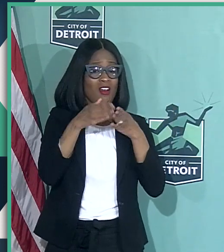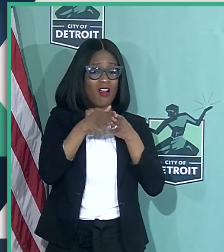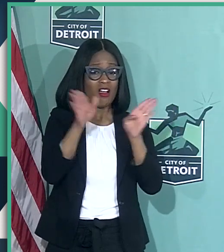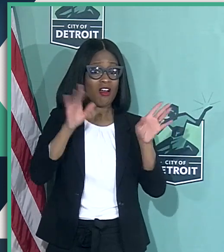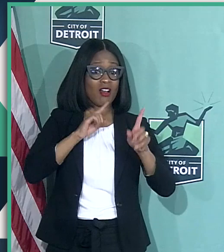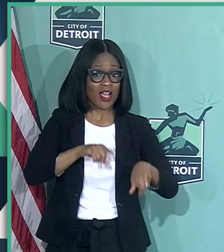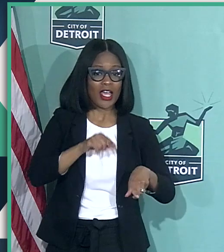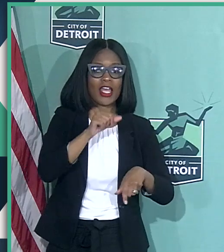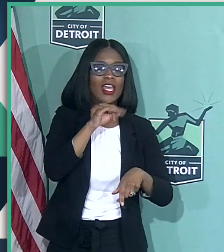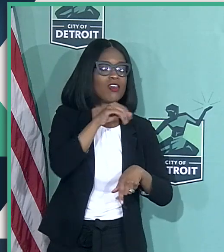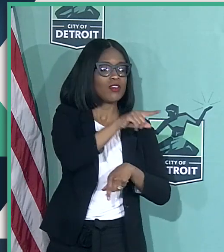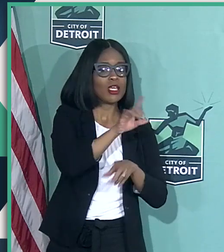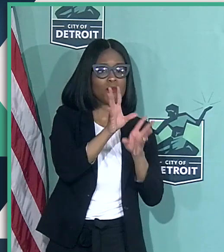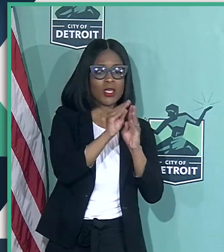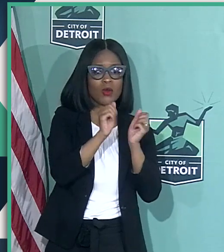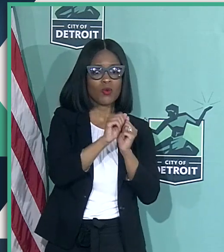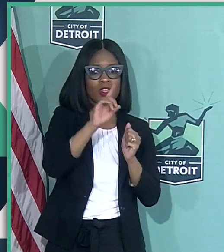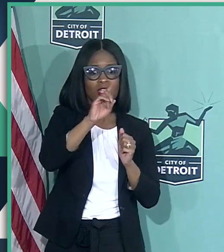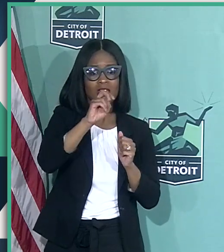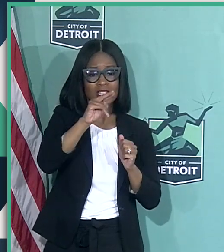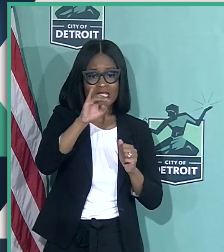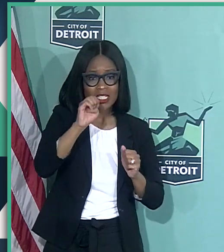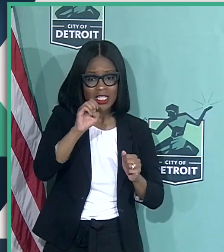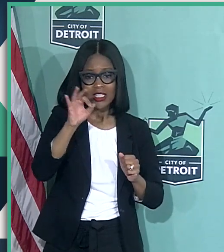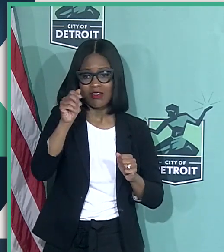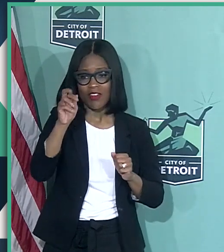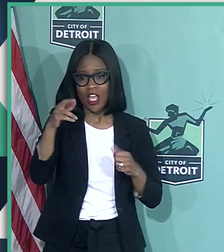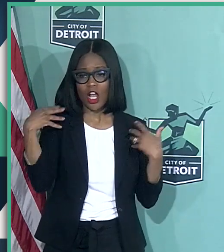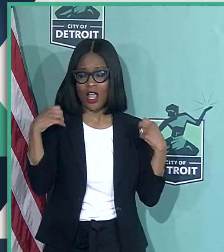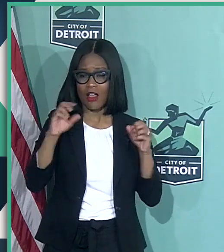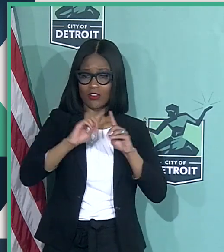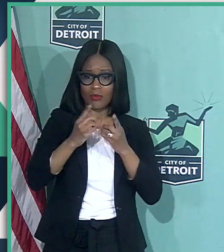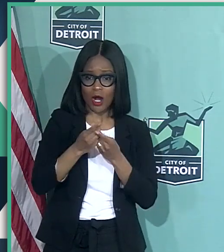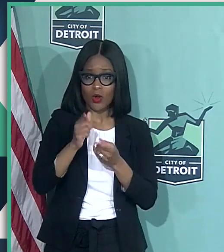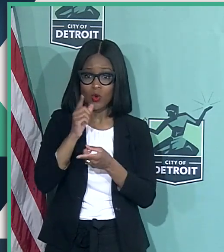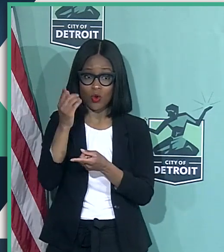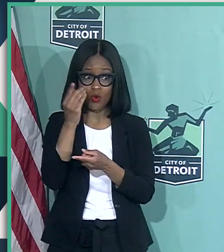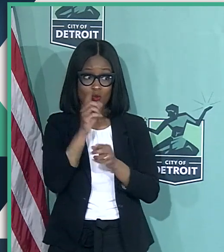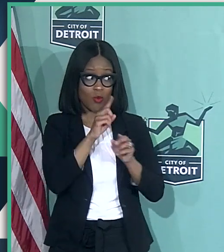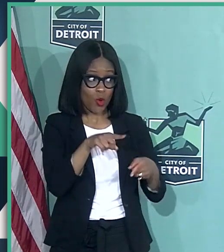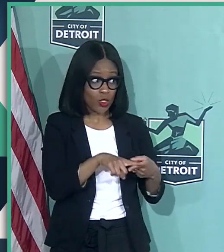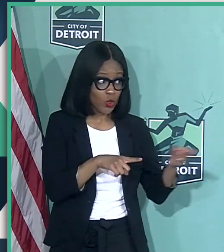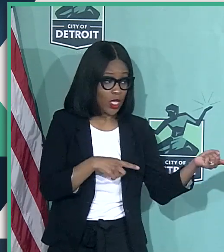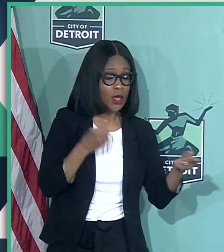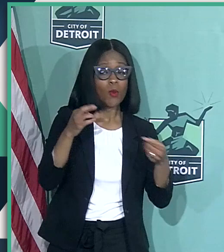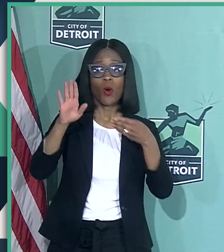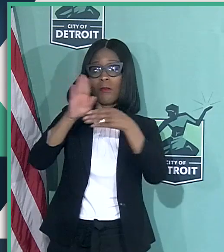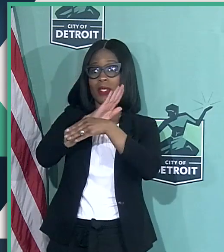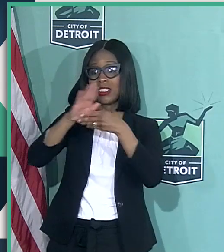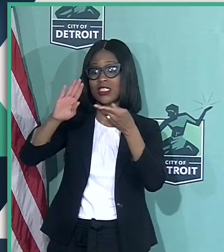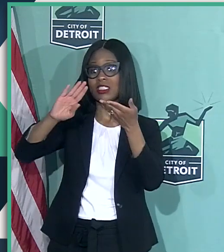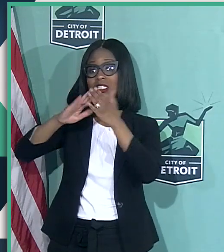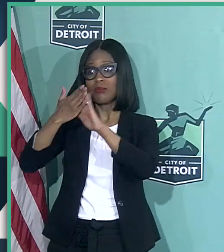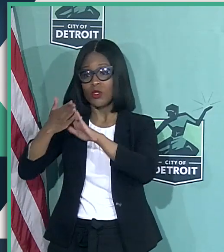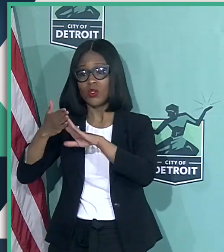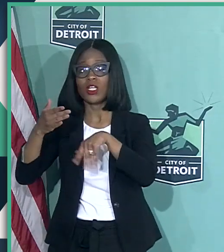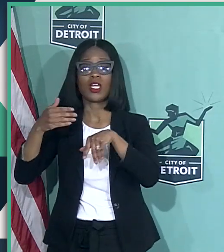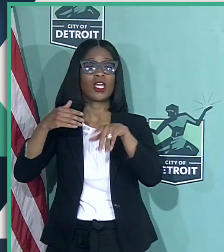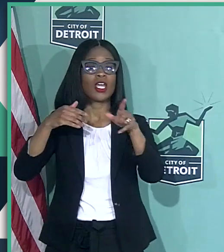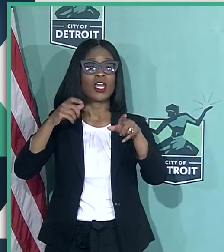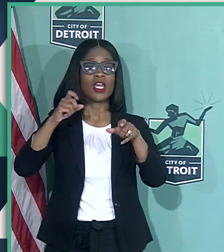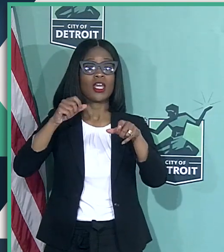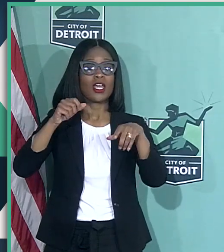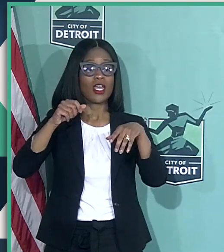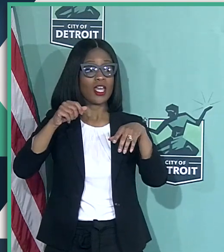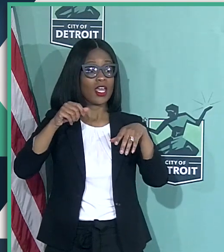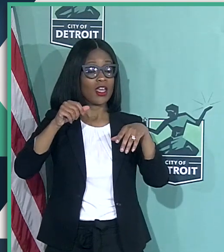whether he is meeting with Denise Fair and the health department who will report to him, whether he is meeting with the business community who we are going to have to bring back online